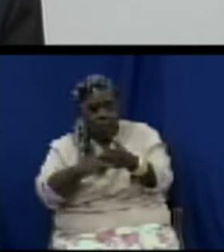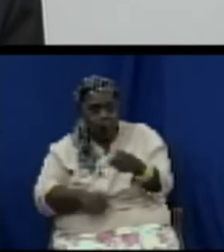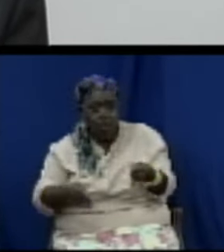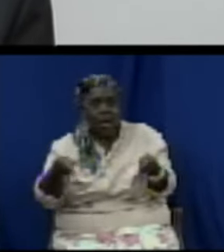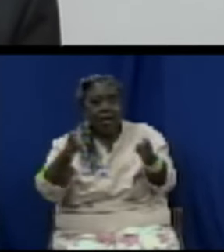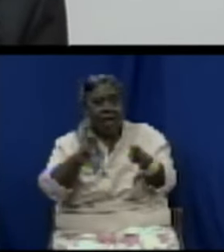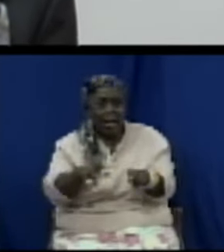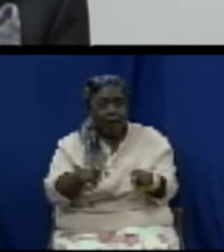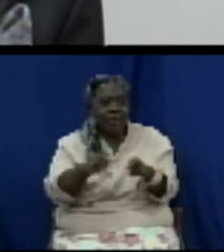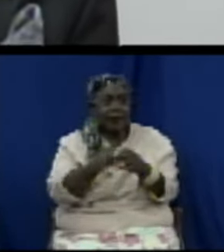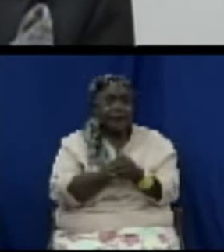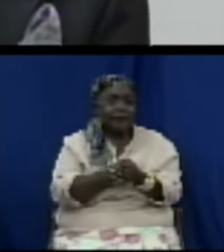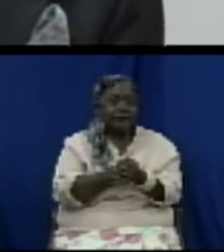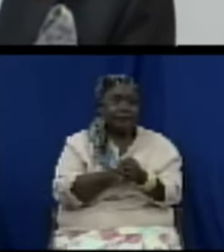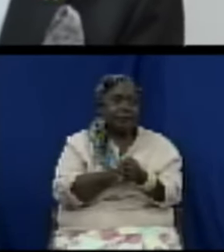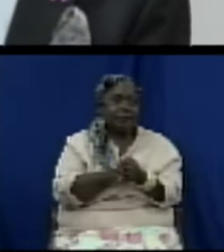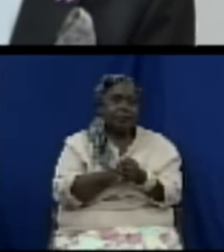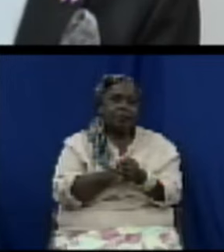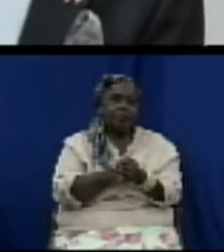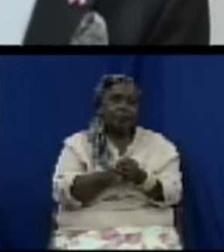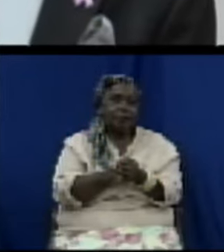if the young man